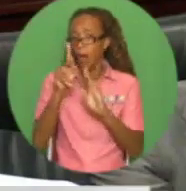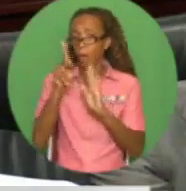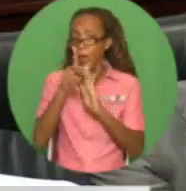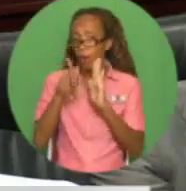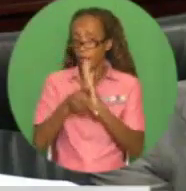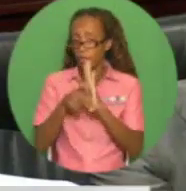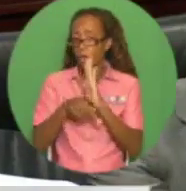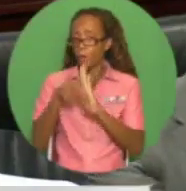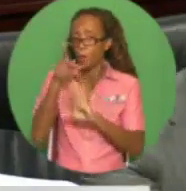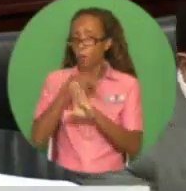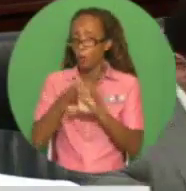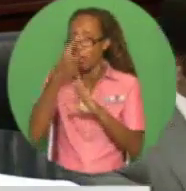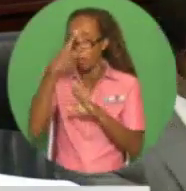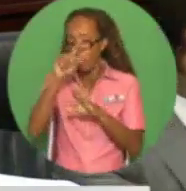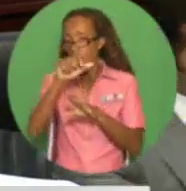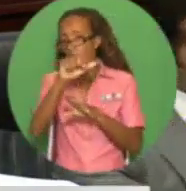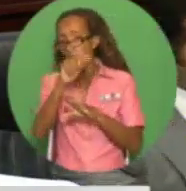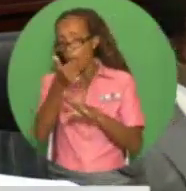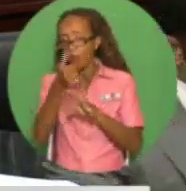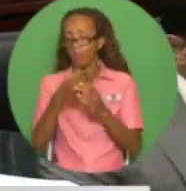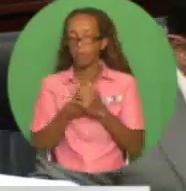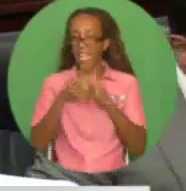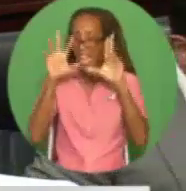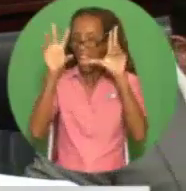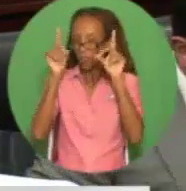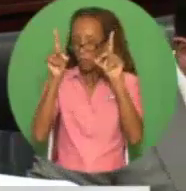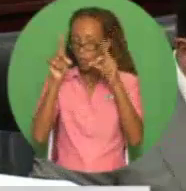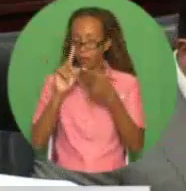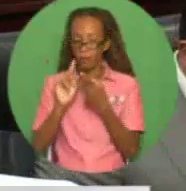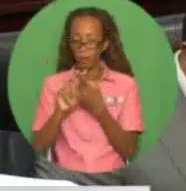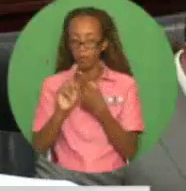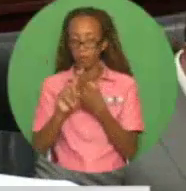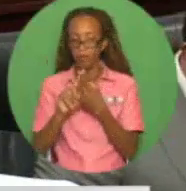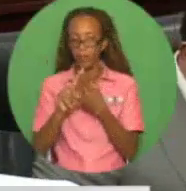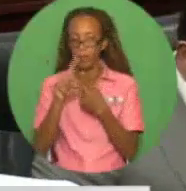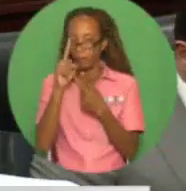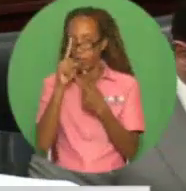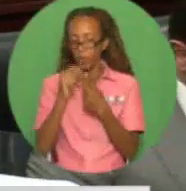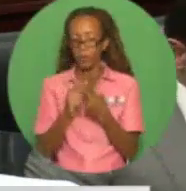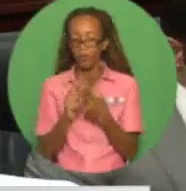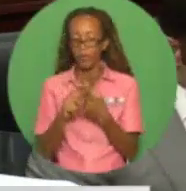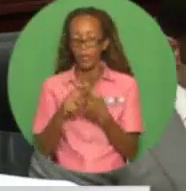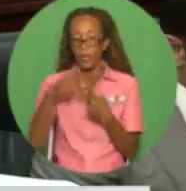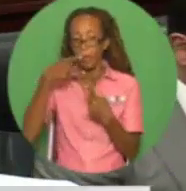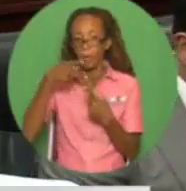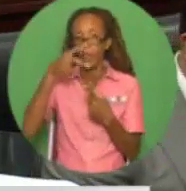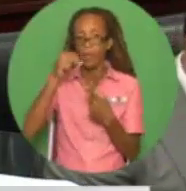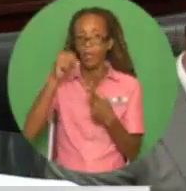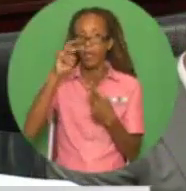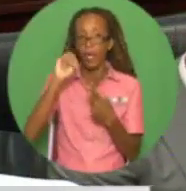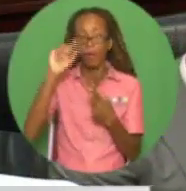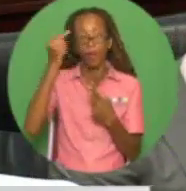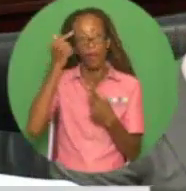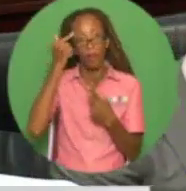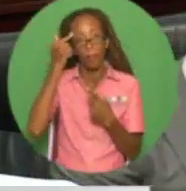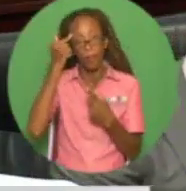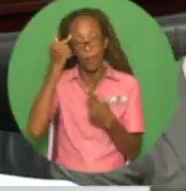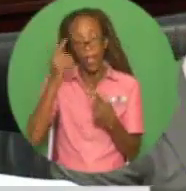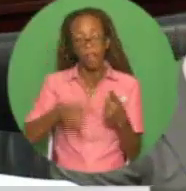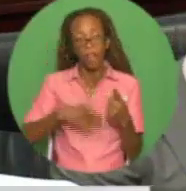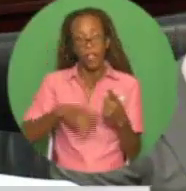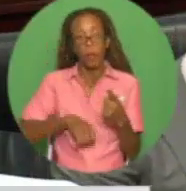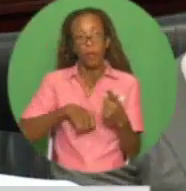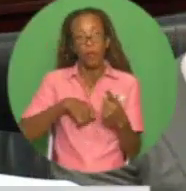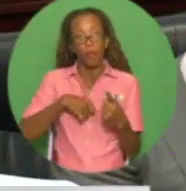for my colleagues. Education. Madam Speaker, the People's National Movement has a proud track record